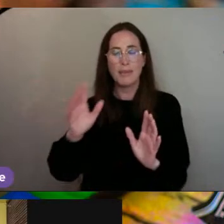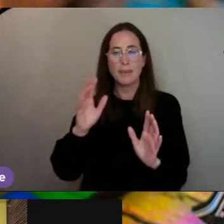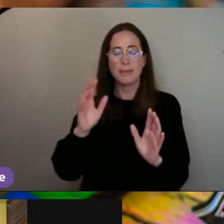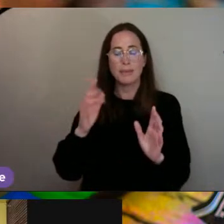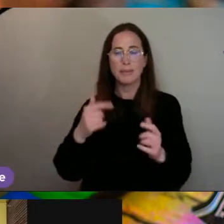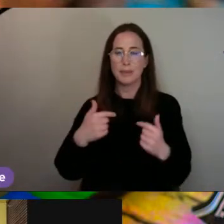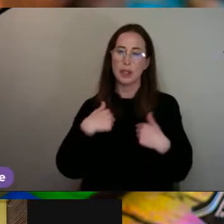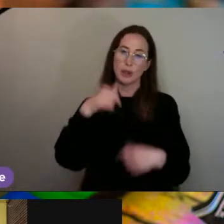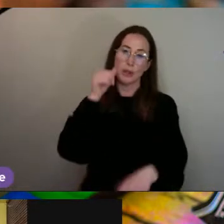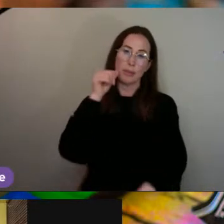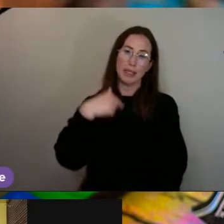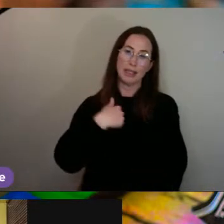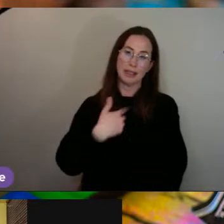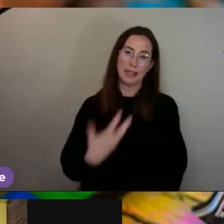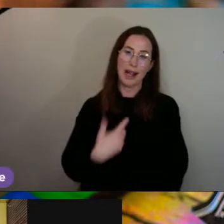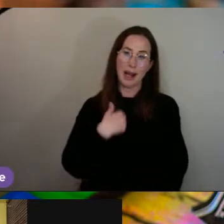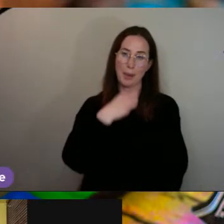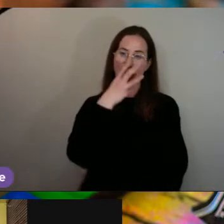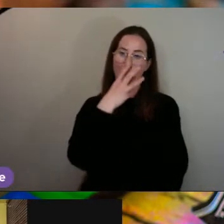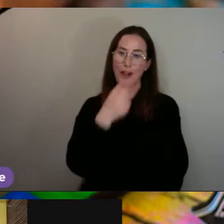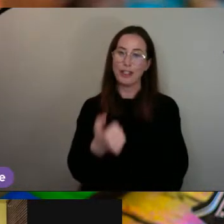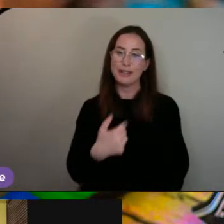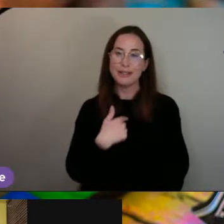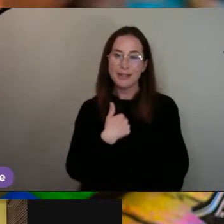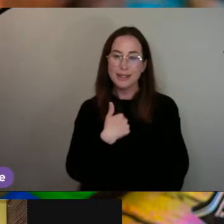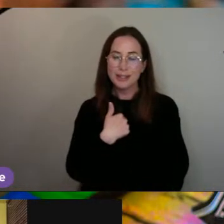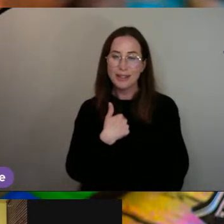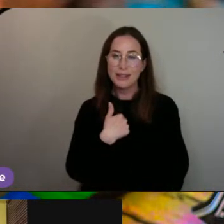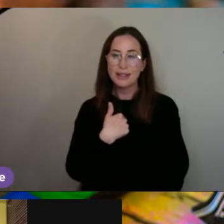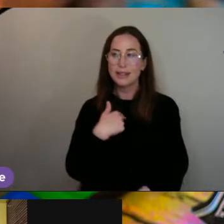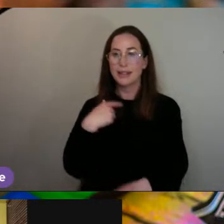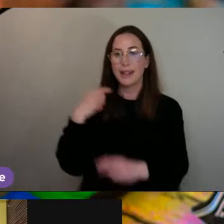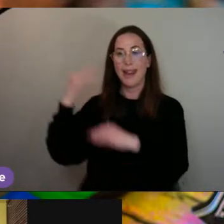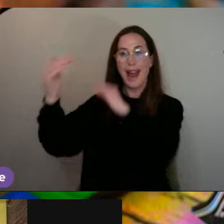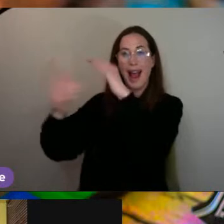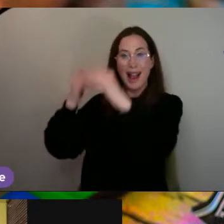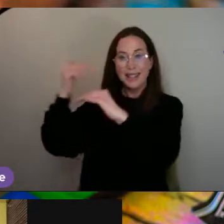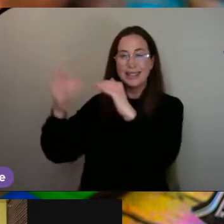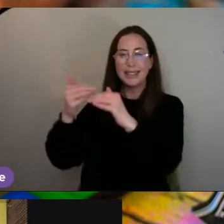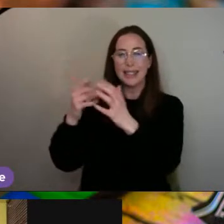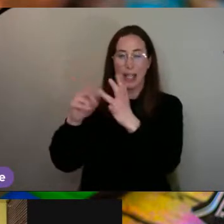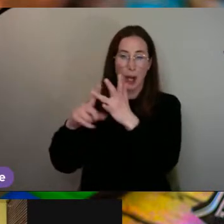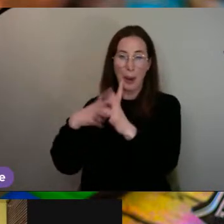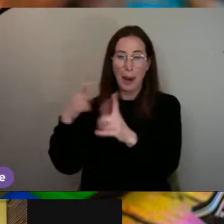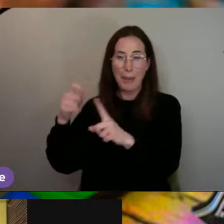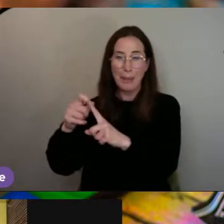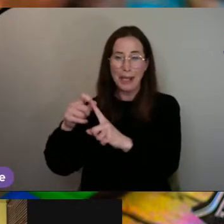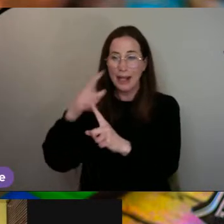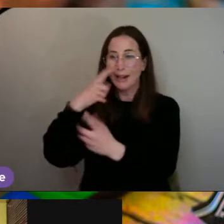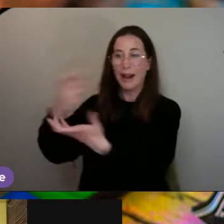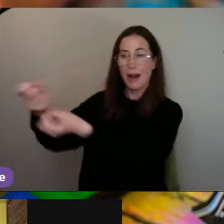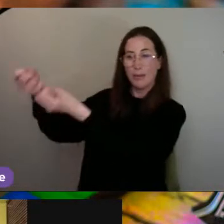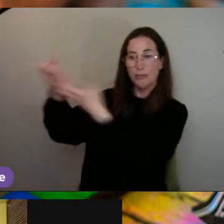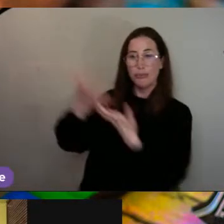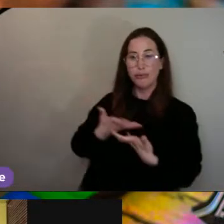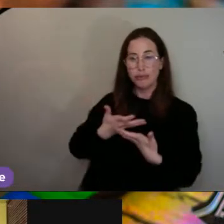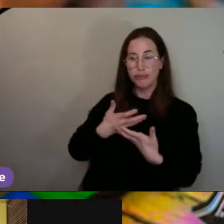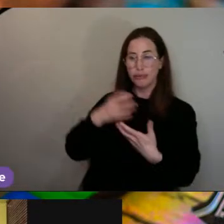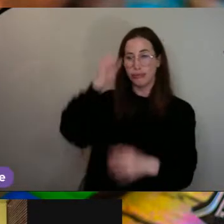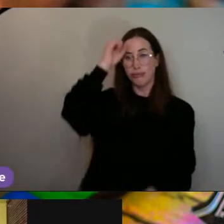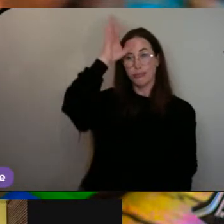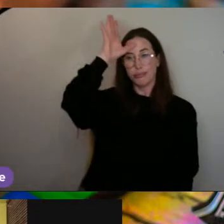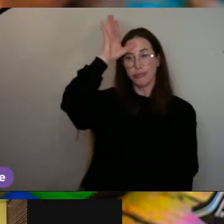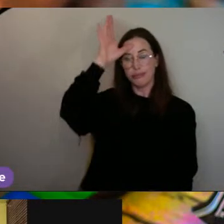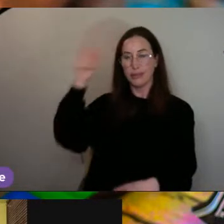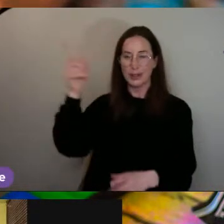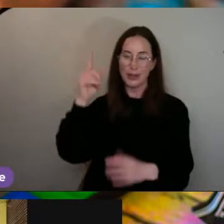at 36. There's a wealth of knowledge that the elderly can give you, which I've learned so much by working with older people, the